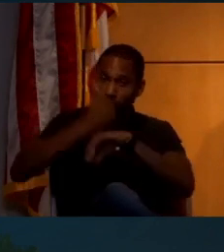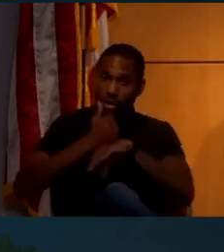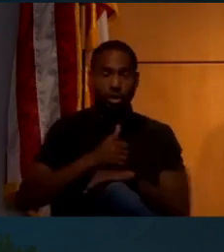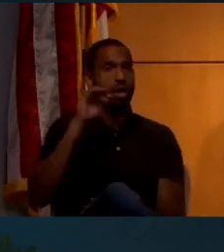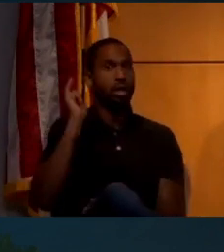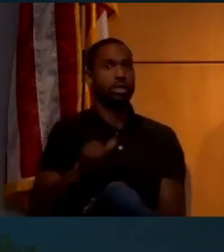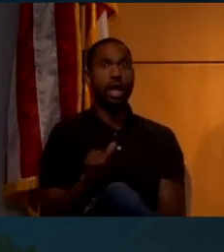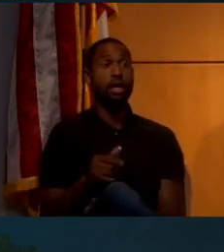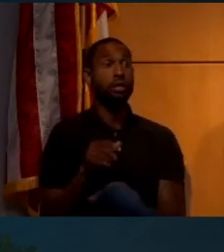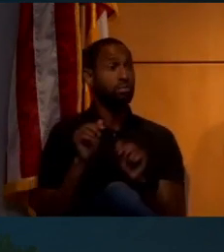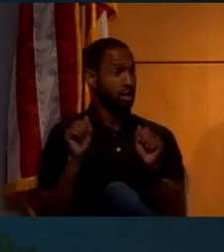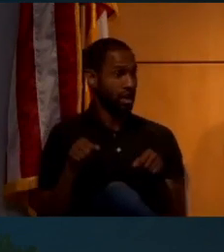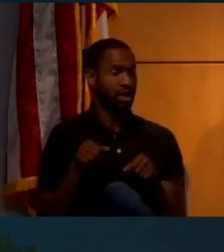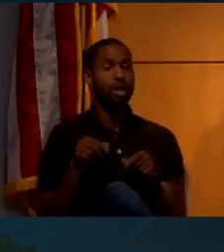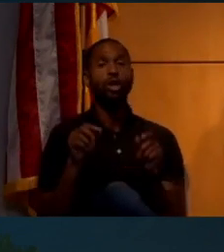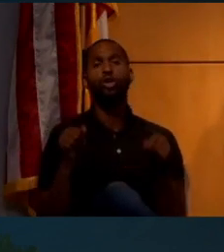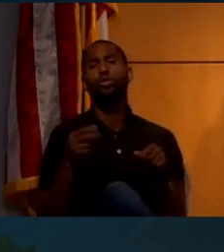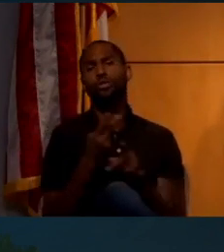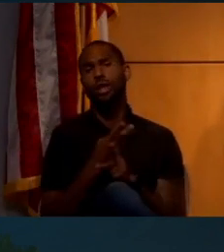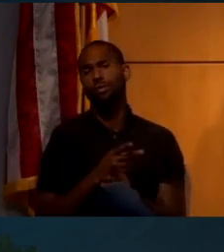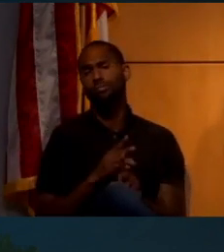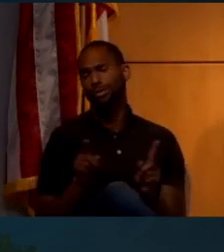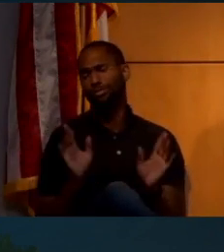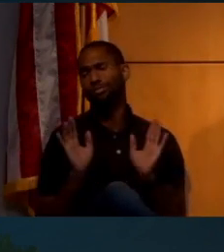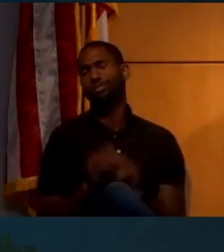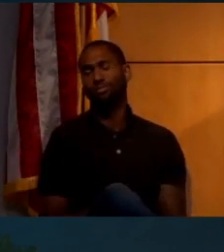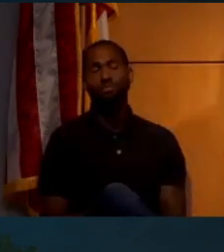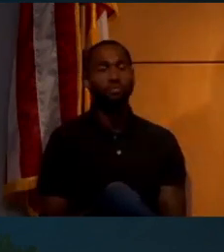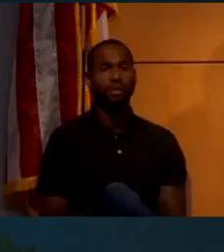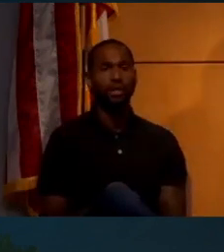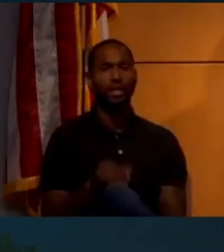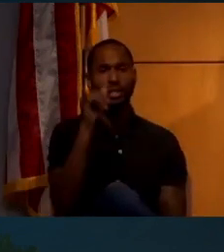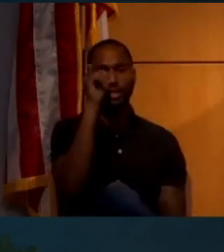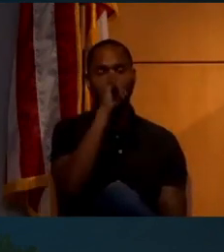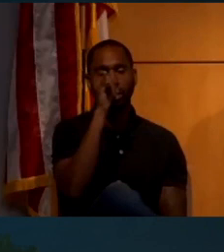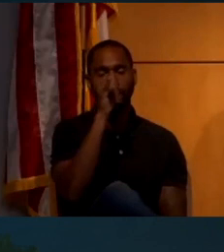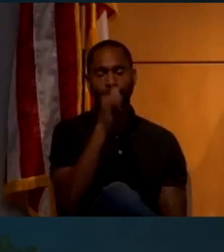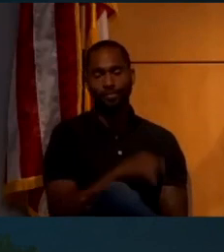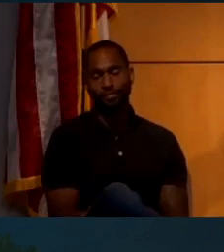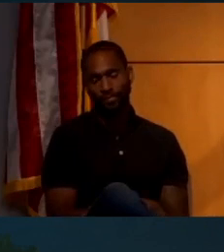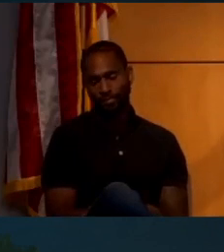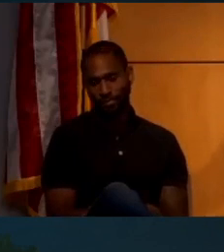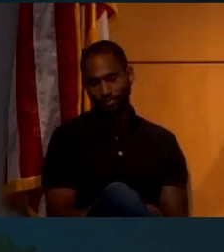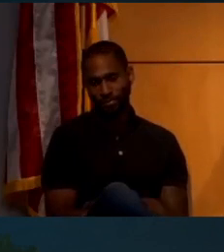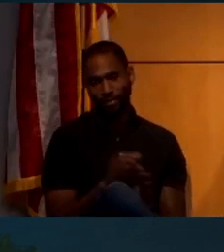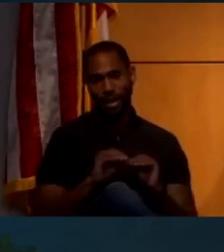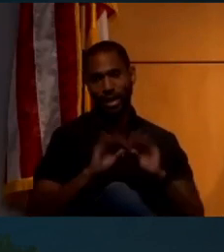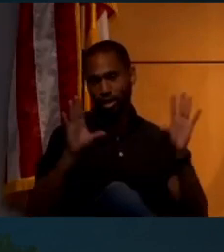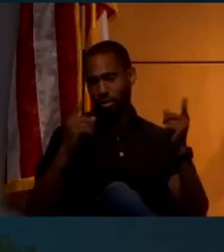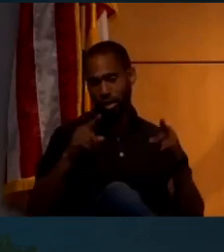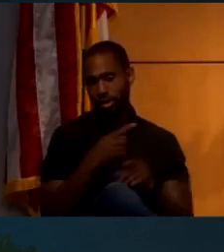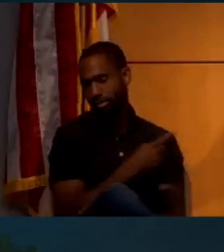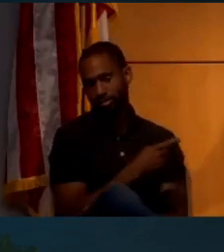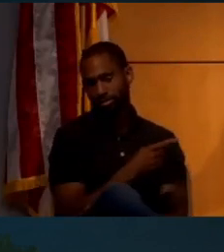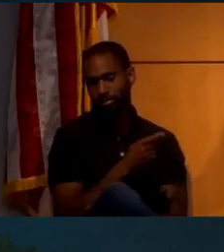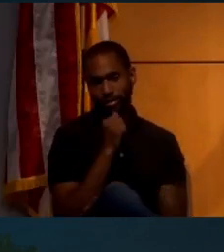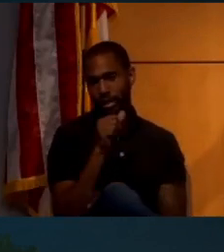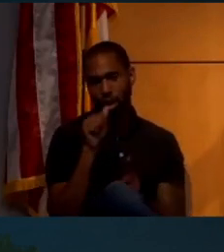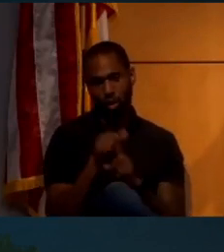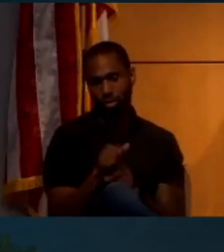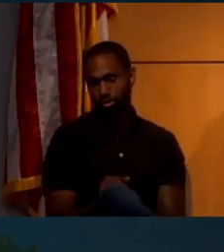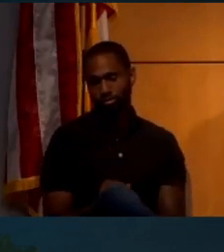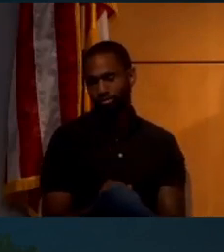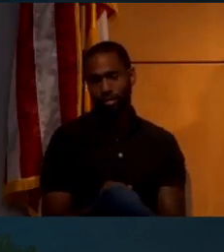NASA spent billions. I'm sure they could have figured out some way to do this. But it's just silly. It's just a silly claim. Clearly, what's going on here is